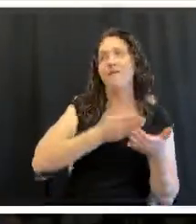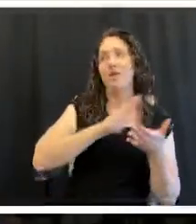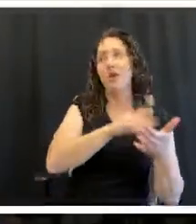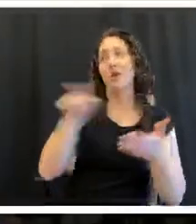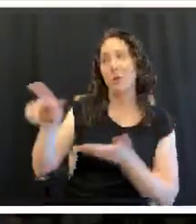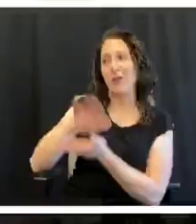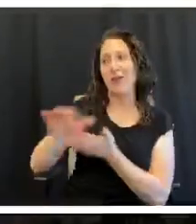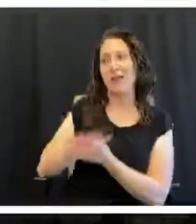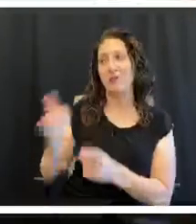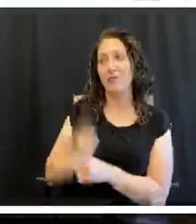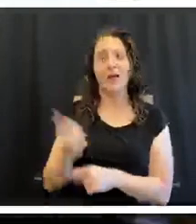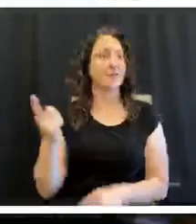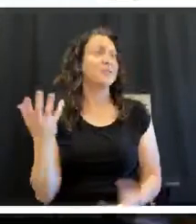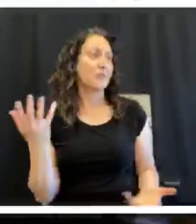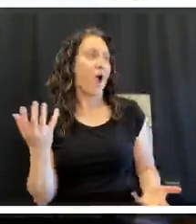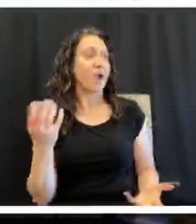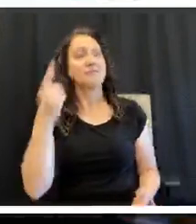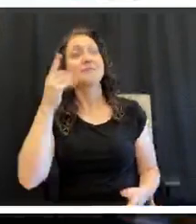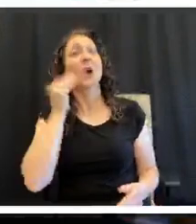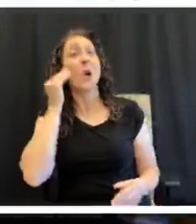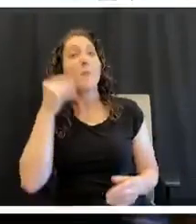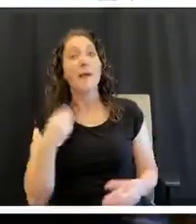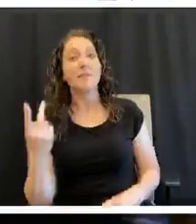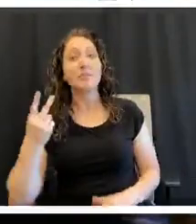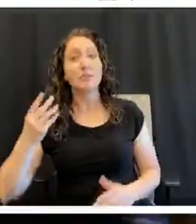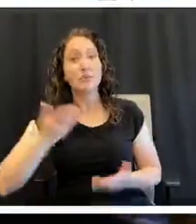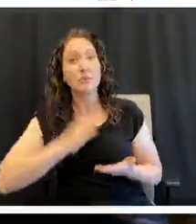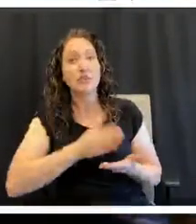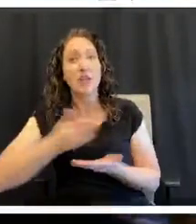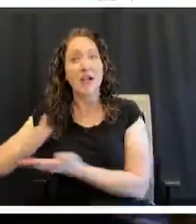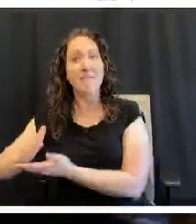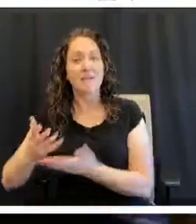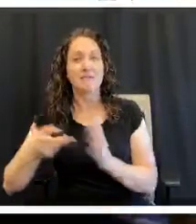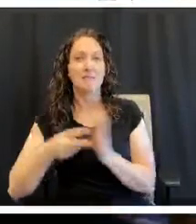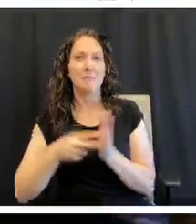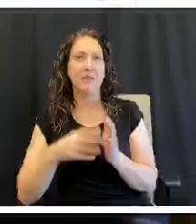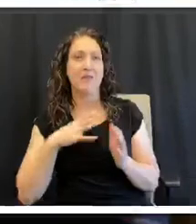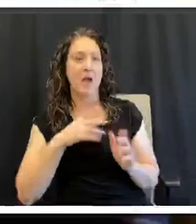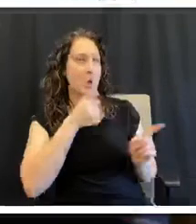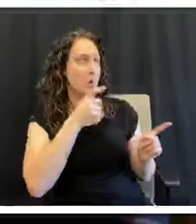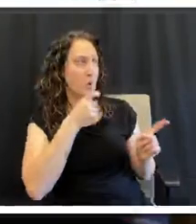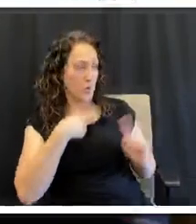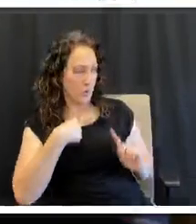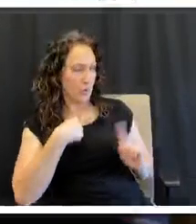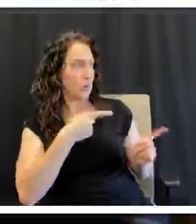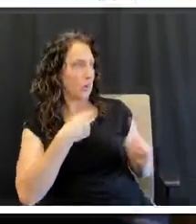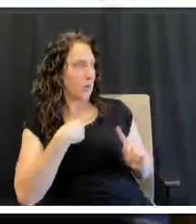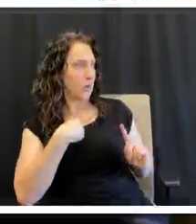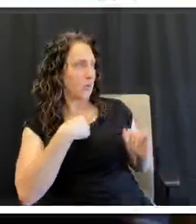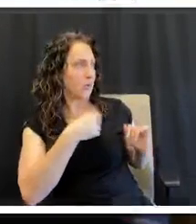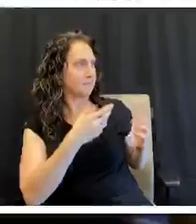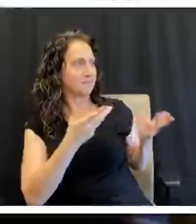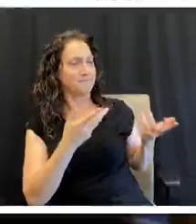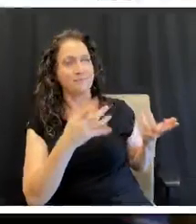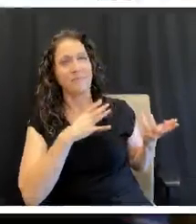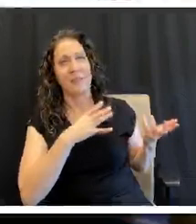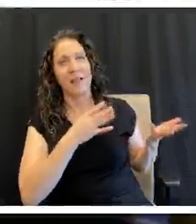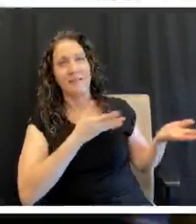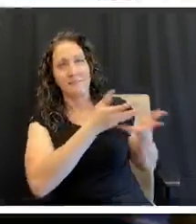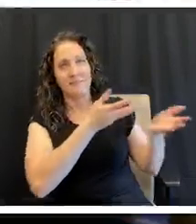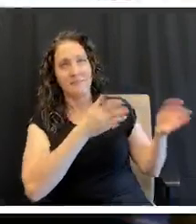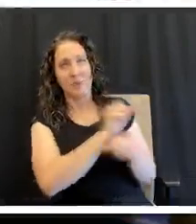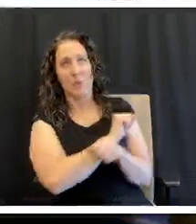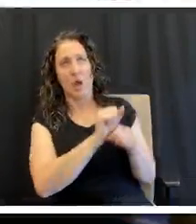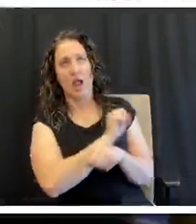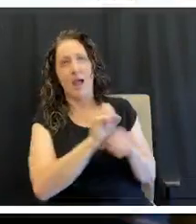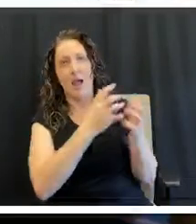When you have two chefs in the house, you have to kind of figure out your boundary lines, where they're at and how to work with them. I think it's also with marriage, but